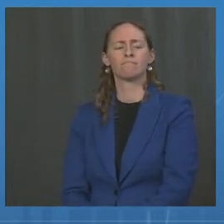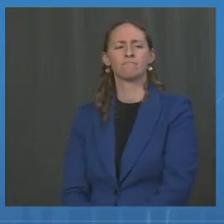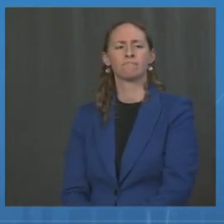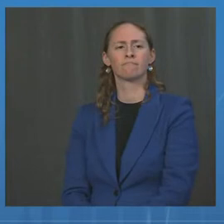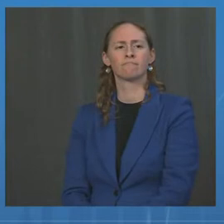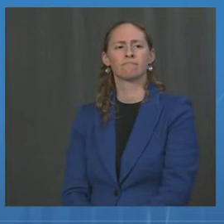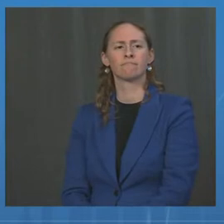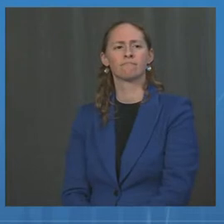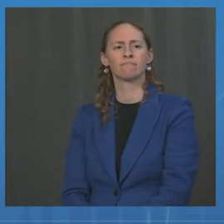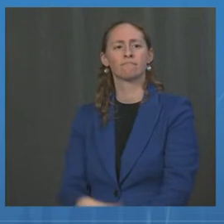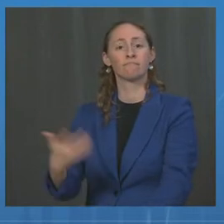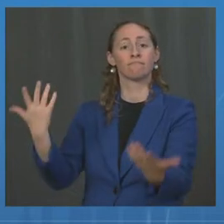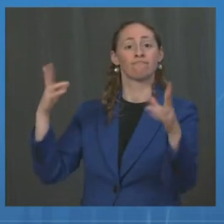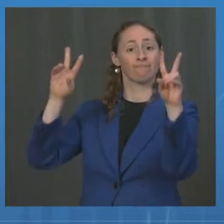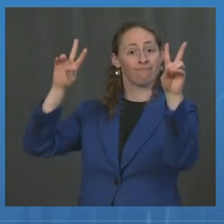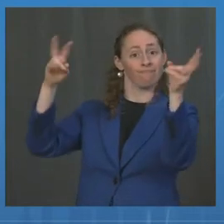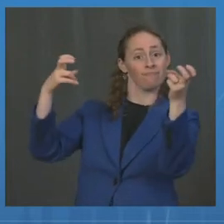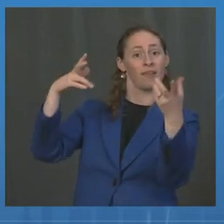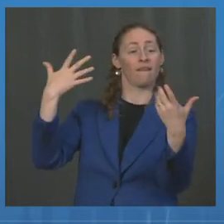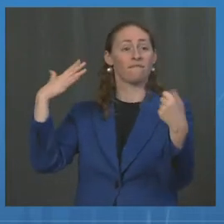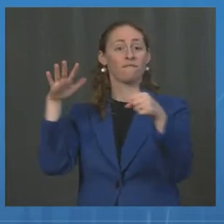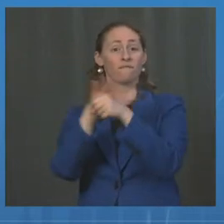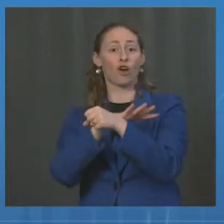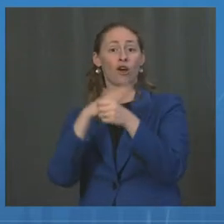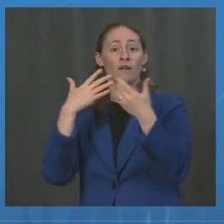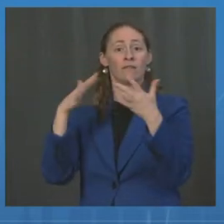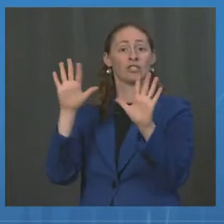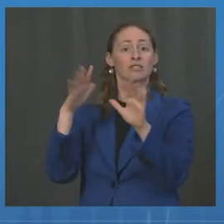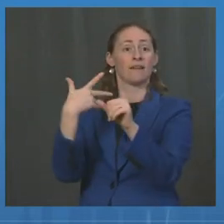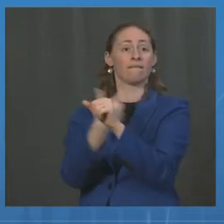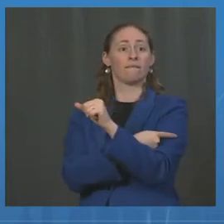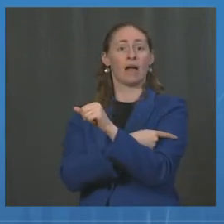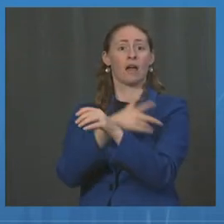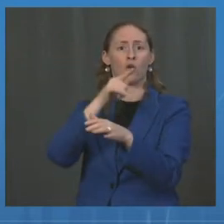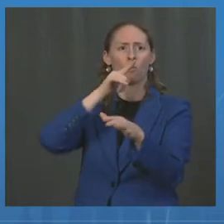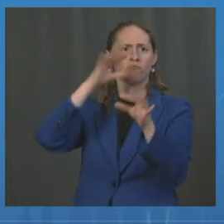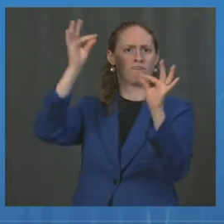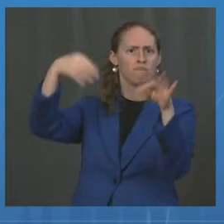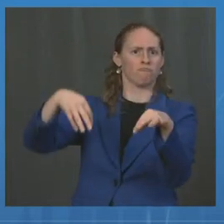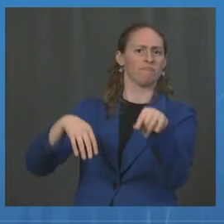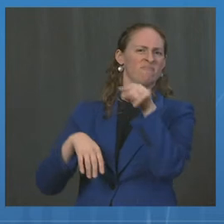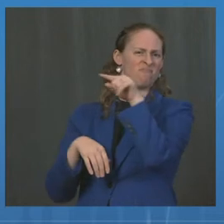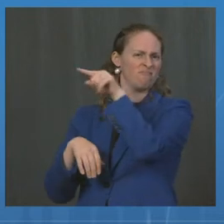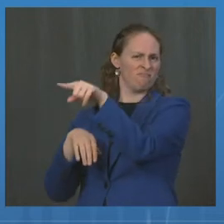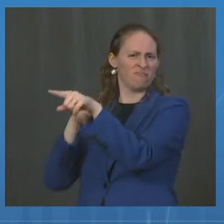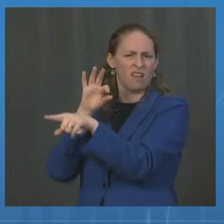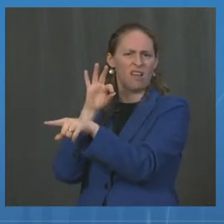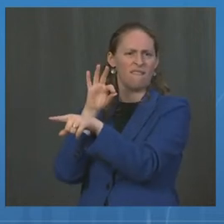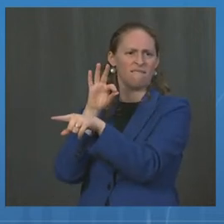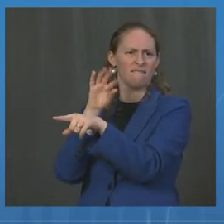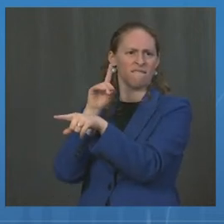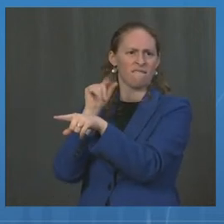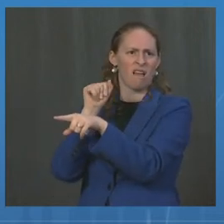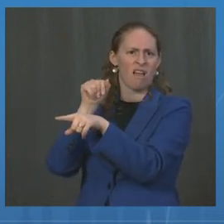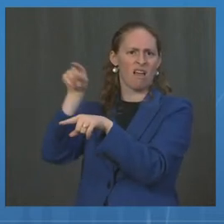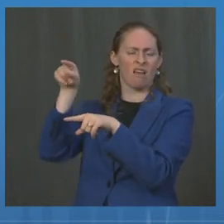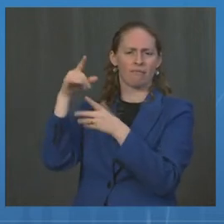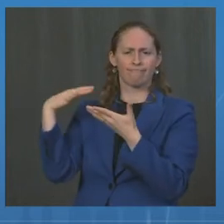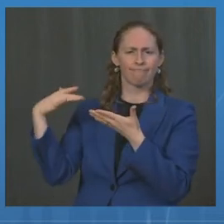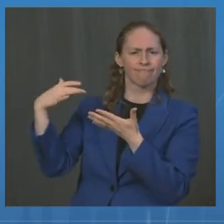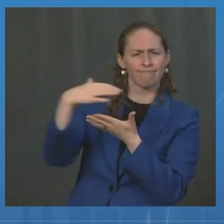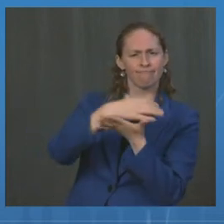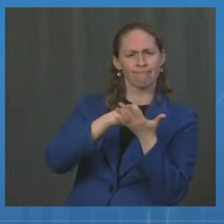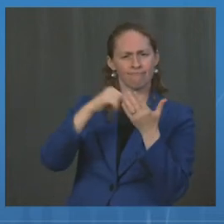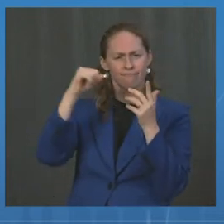fully vaccinated, I will leave that up to the FDA when they get the data on the three doses to make that